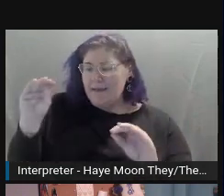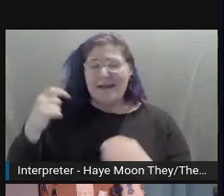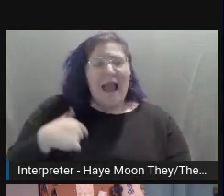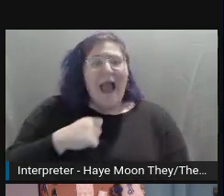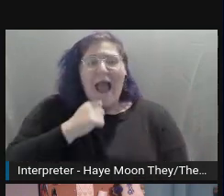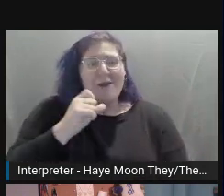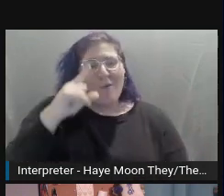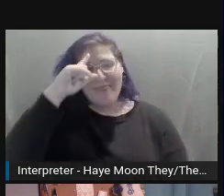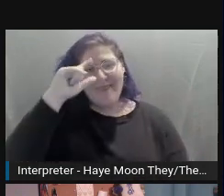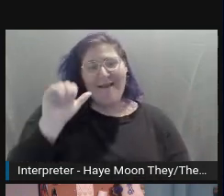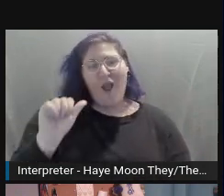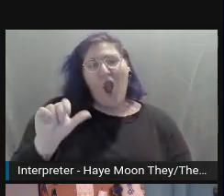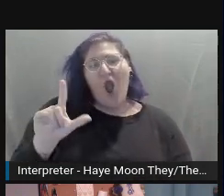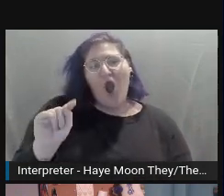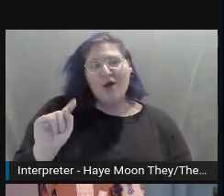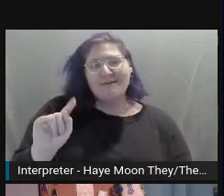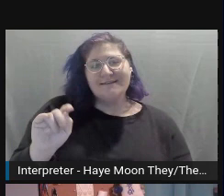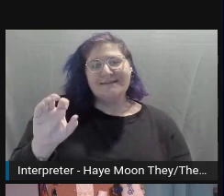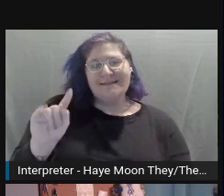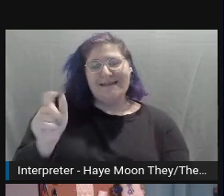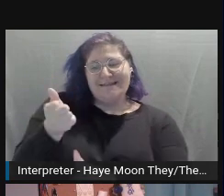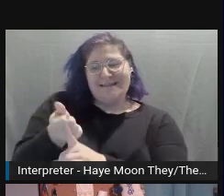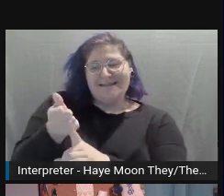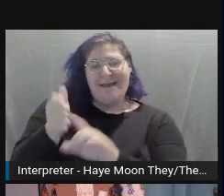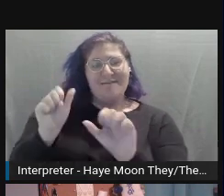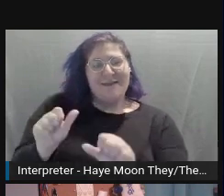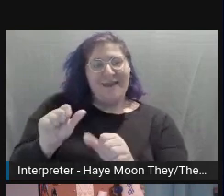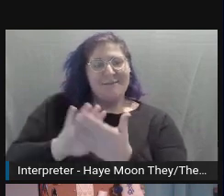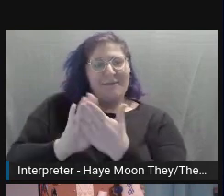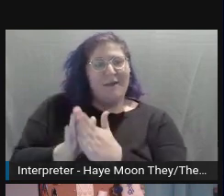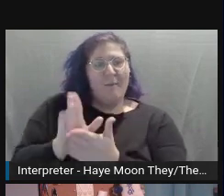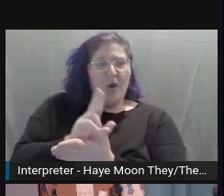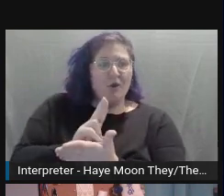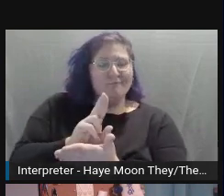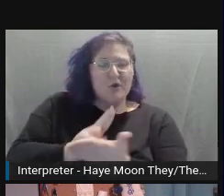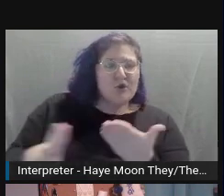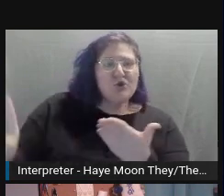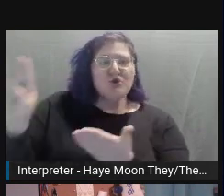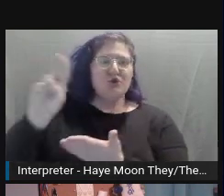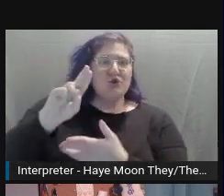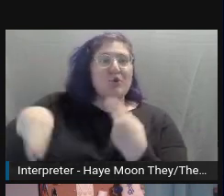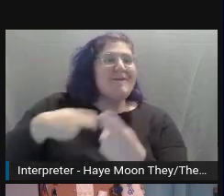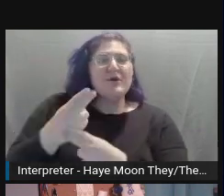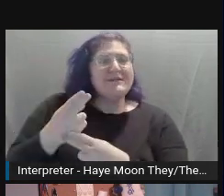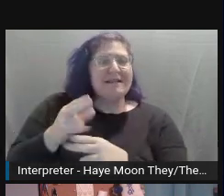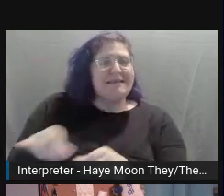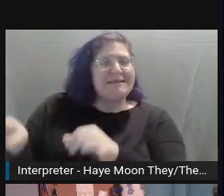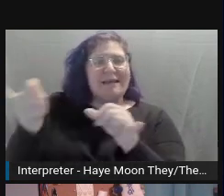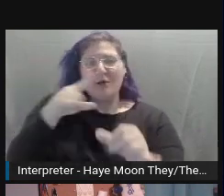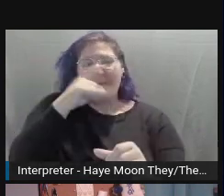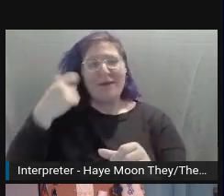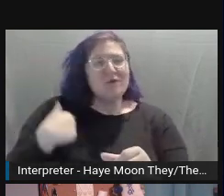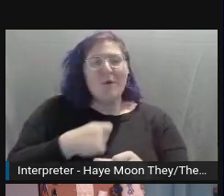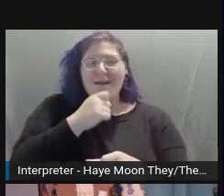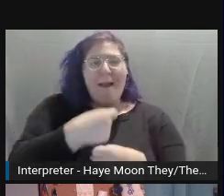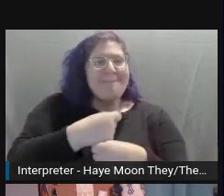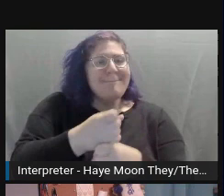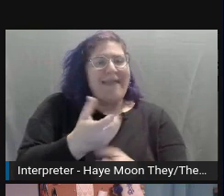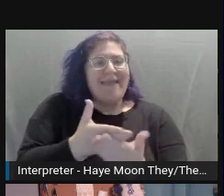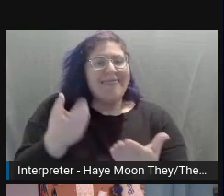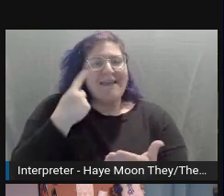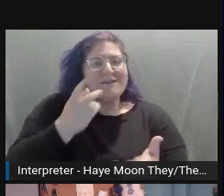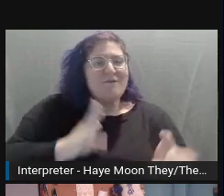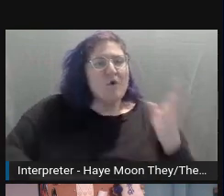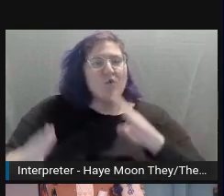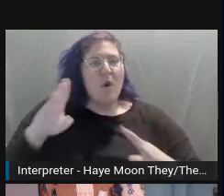universally standardized because we're not creating websites for robots. So these are my alt text myth opinions, some of which you may not agree with